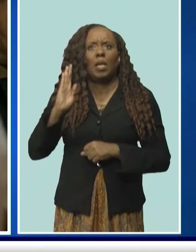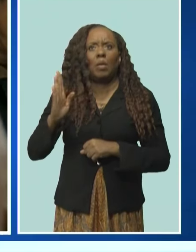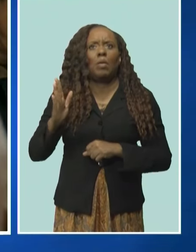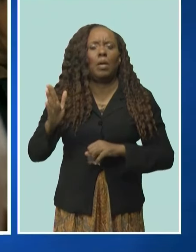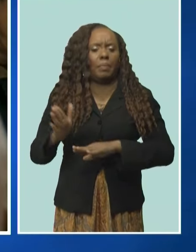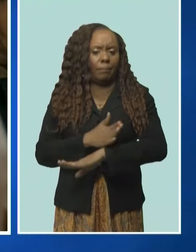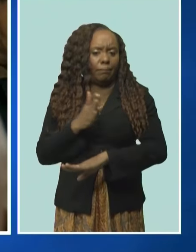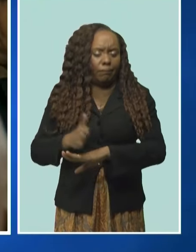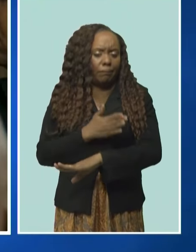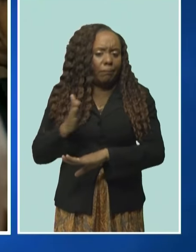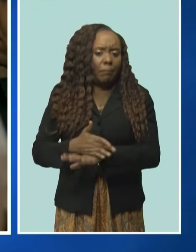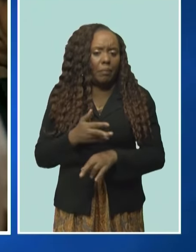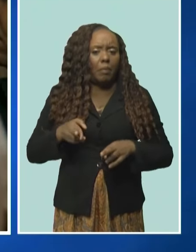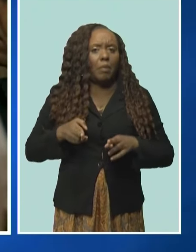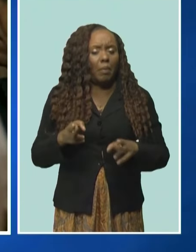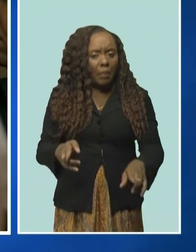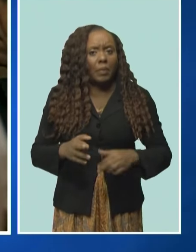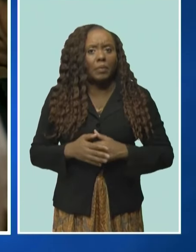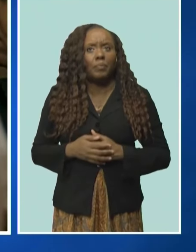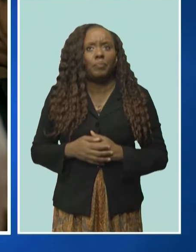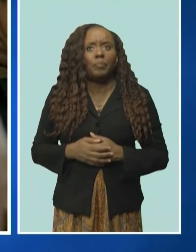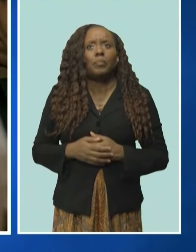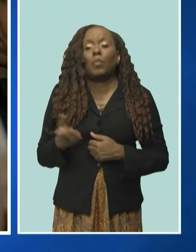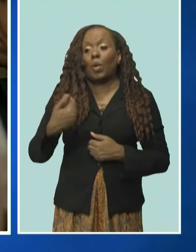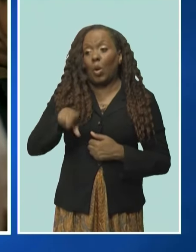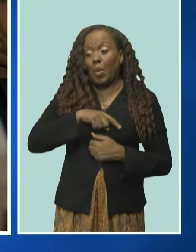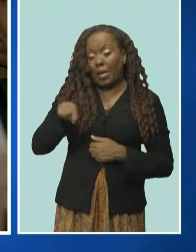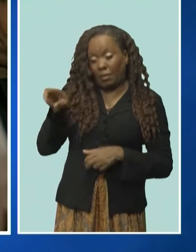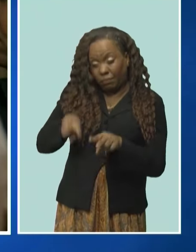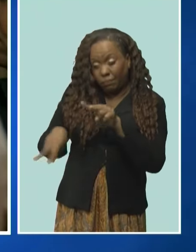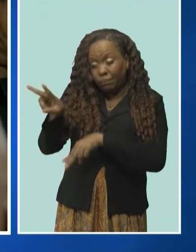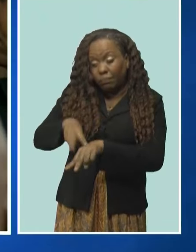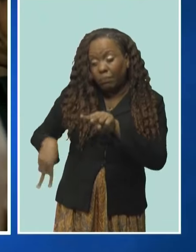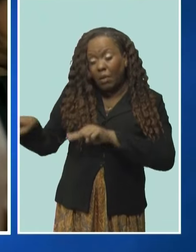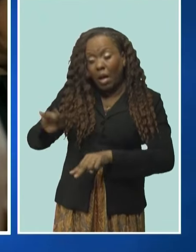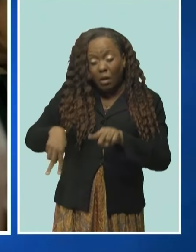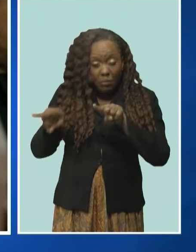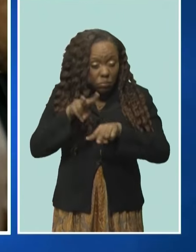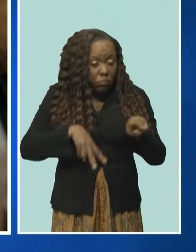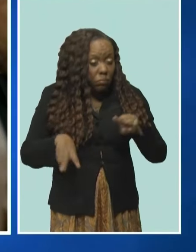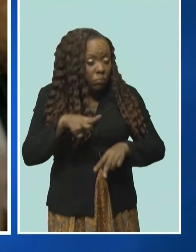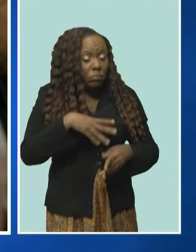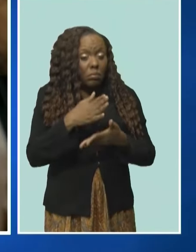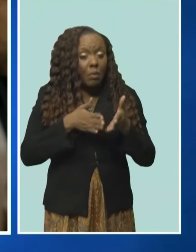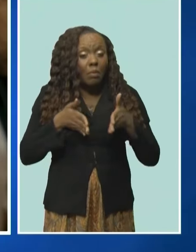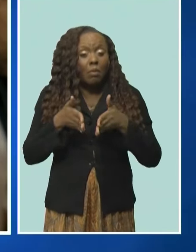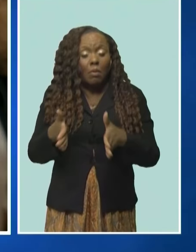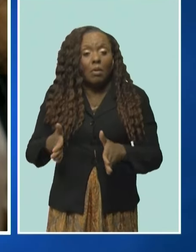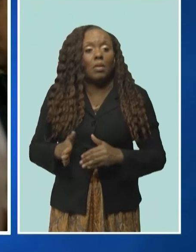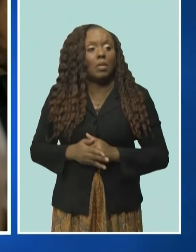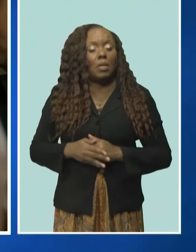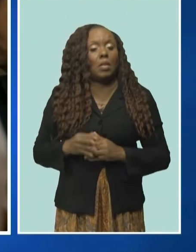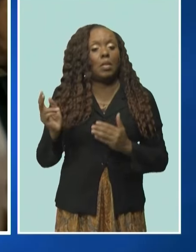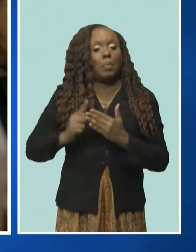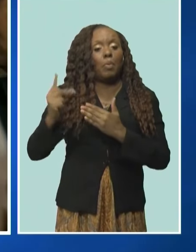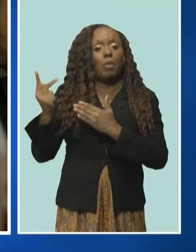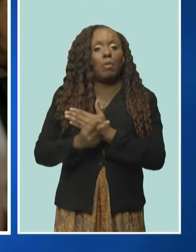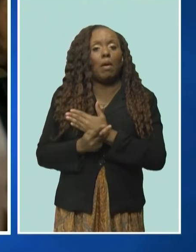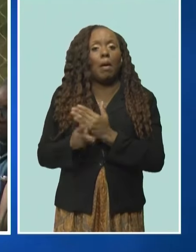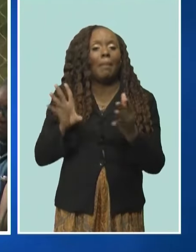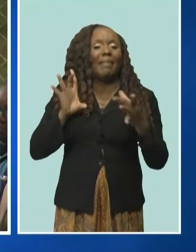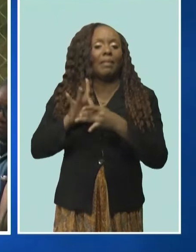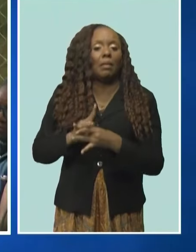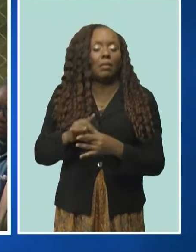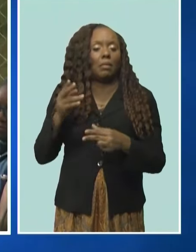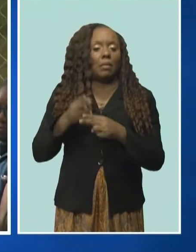The estimates would already have been done in that particular area has been included under the Scotland District in the phase two of the programme. I think you would already